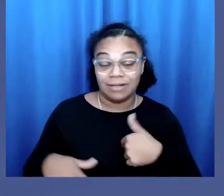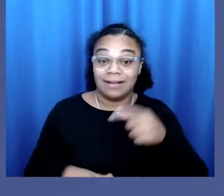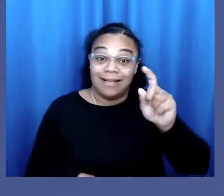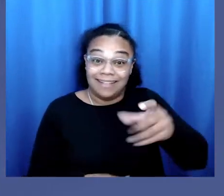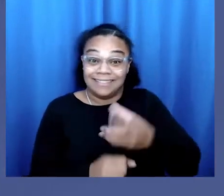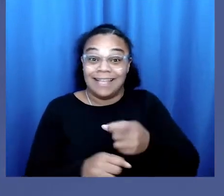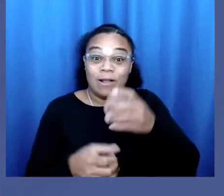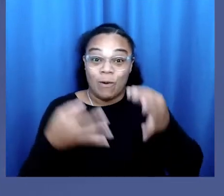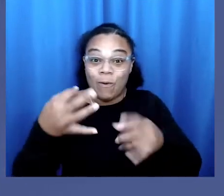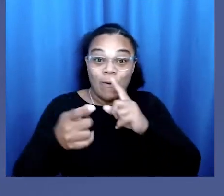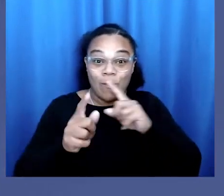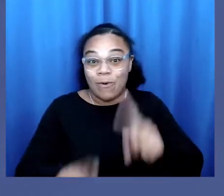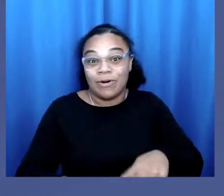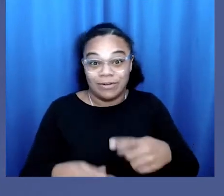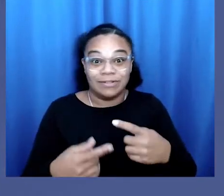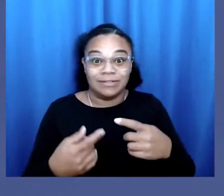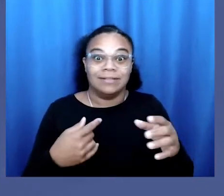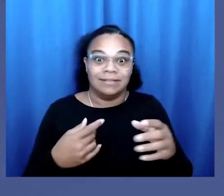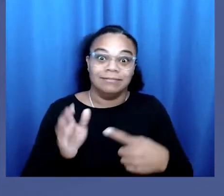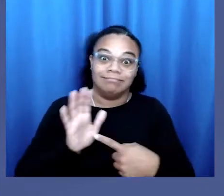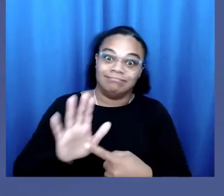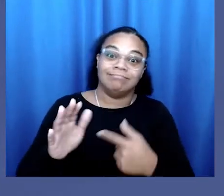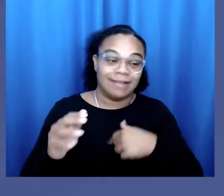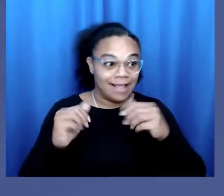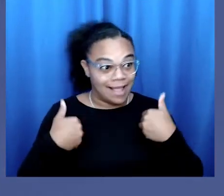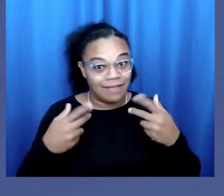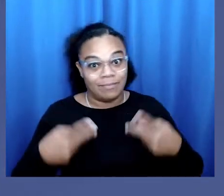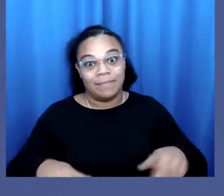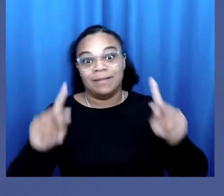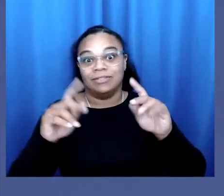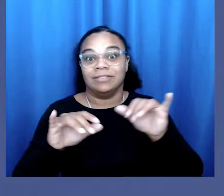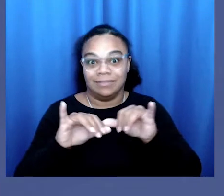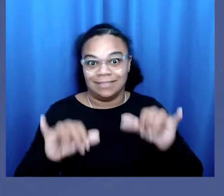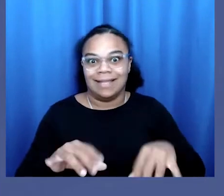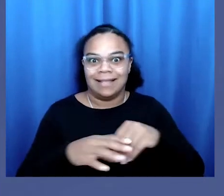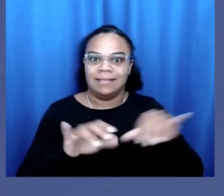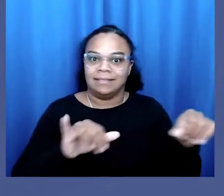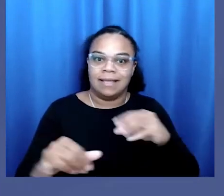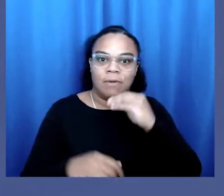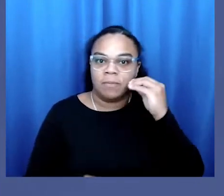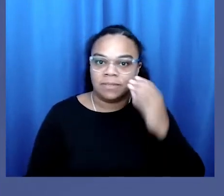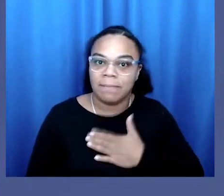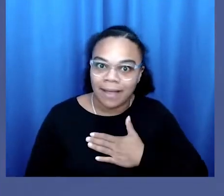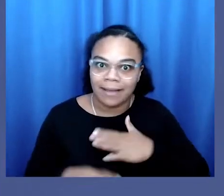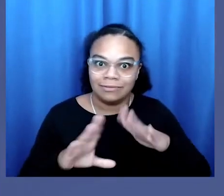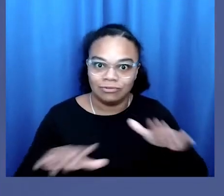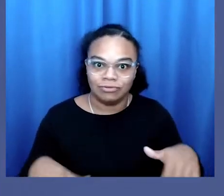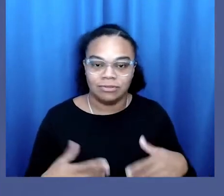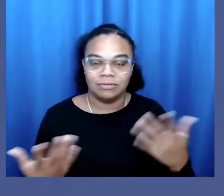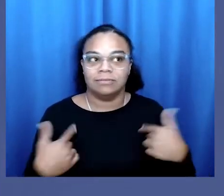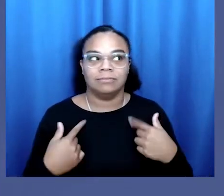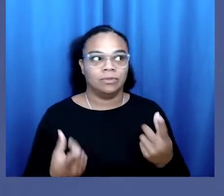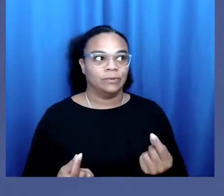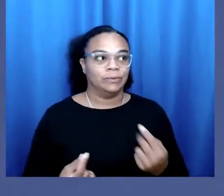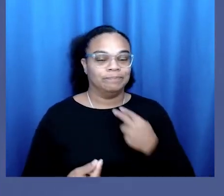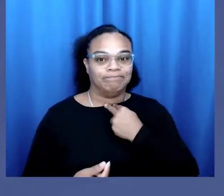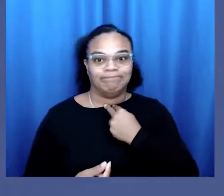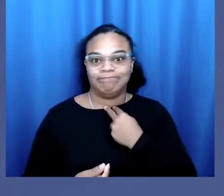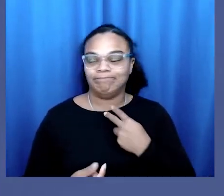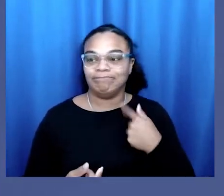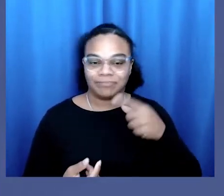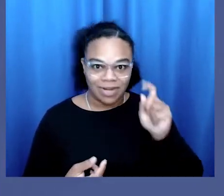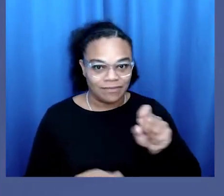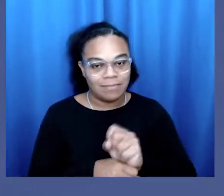of fact, I had to get a court order stating that I have permission to be around and live in the same home with my own children. So what am I to do?